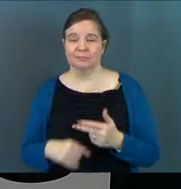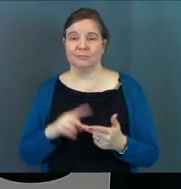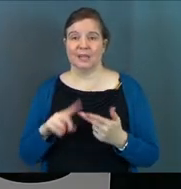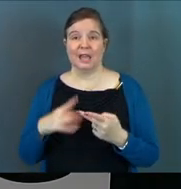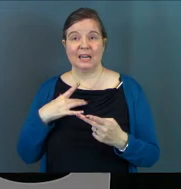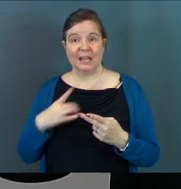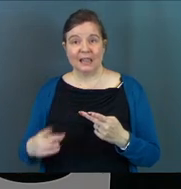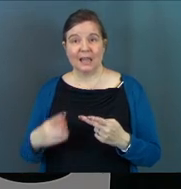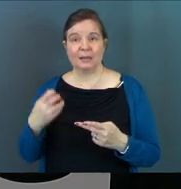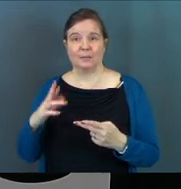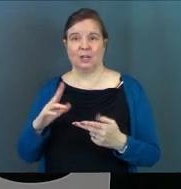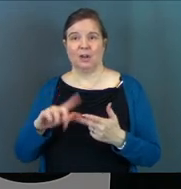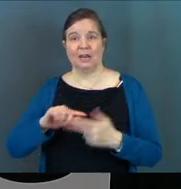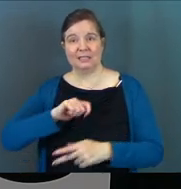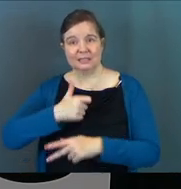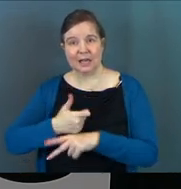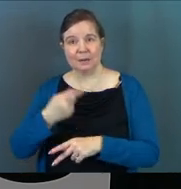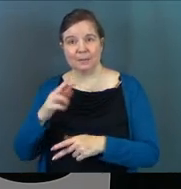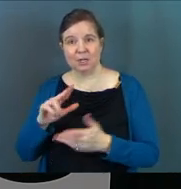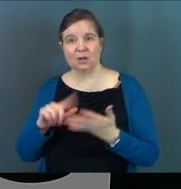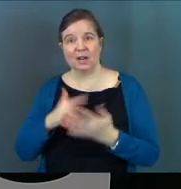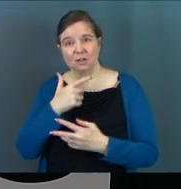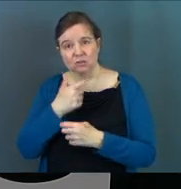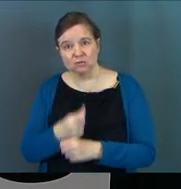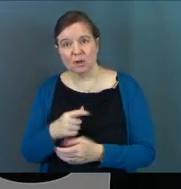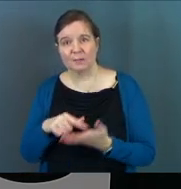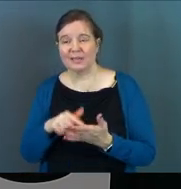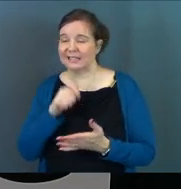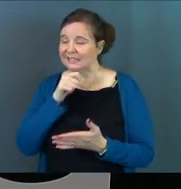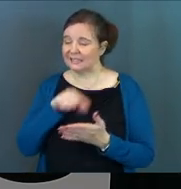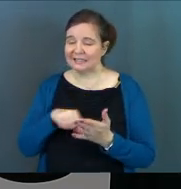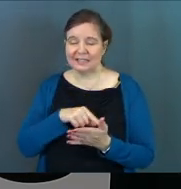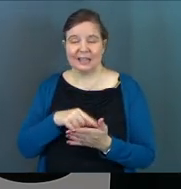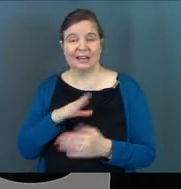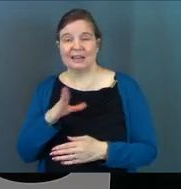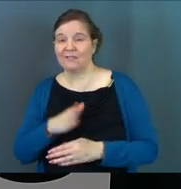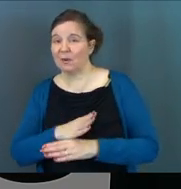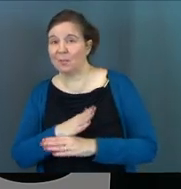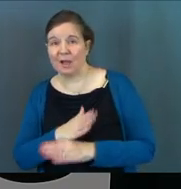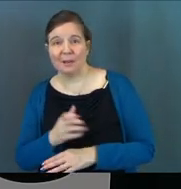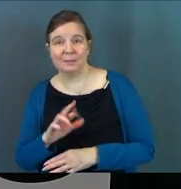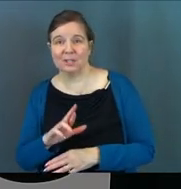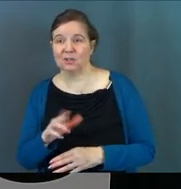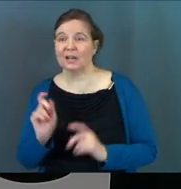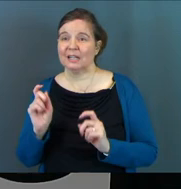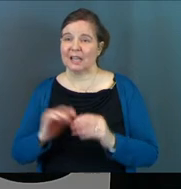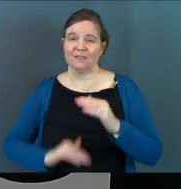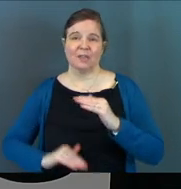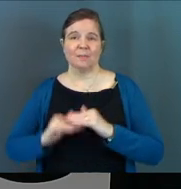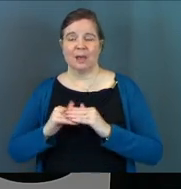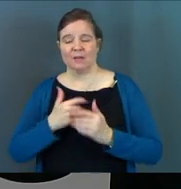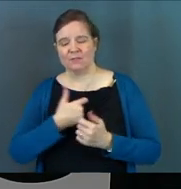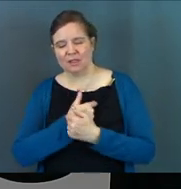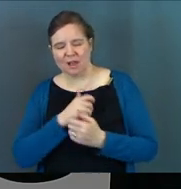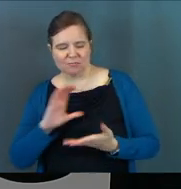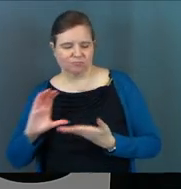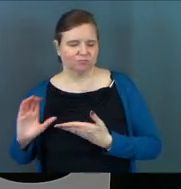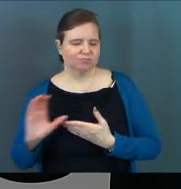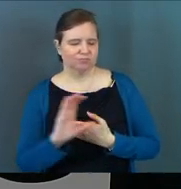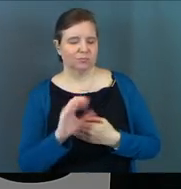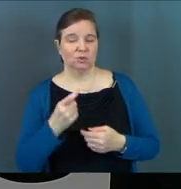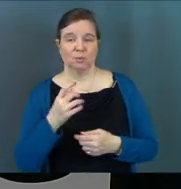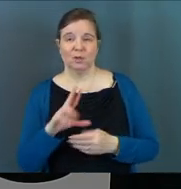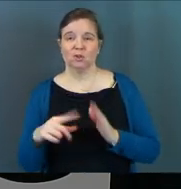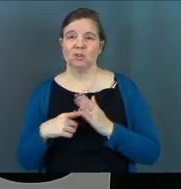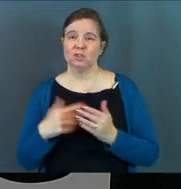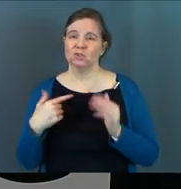Peter, and he reinstated Peter, and he trusted Peter, and he uncancelled Peter, and he never blocked Peter, and he gave the maximum of his love to Peter.